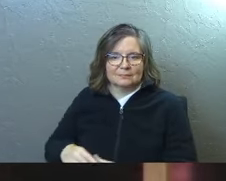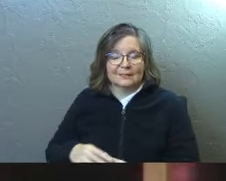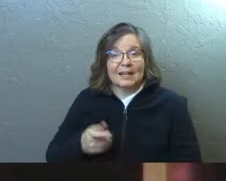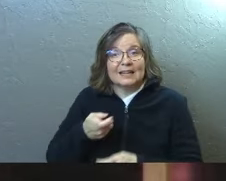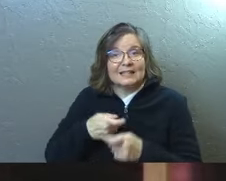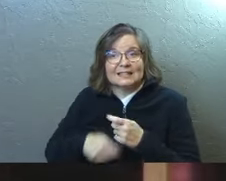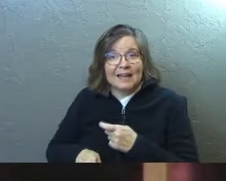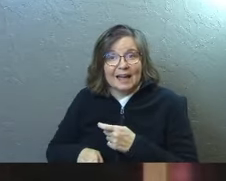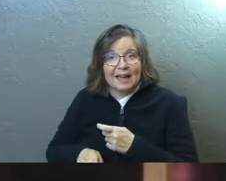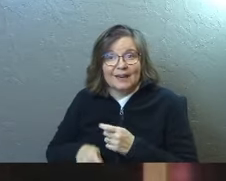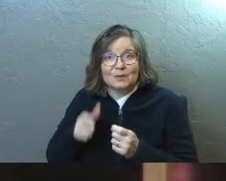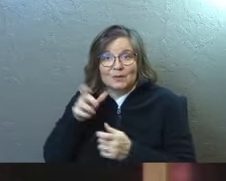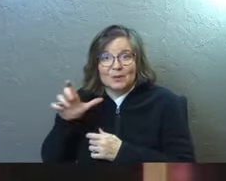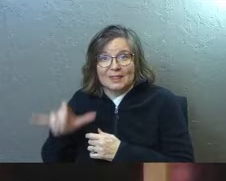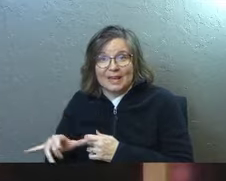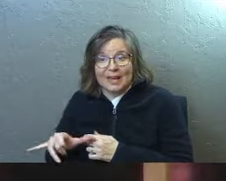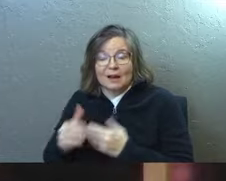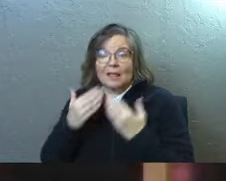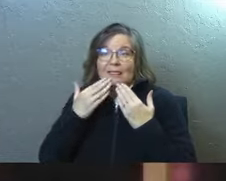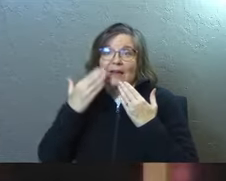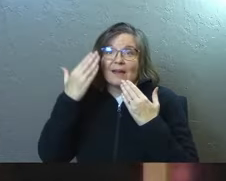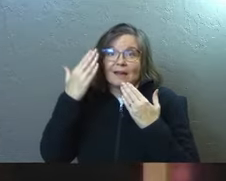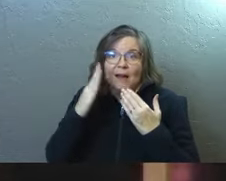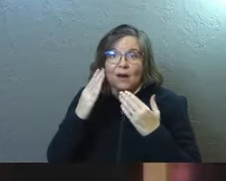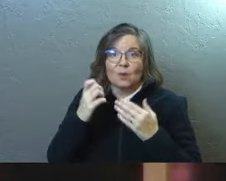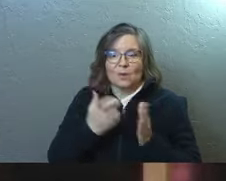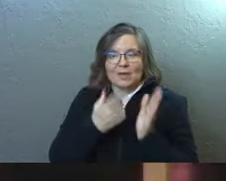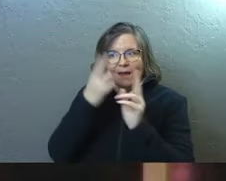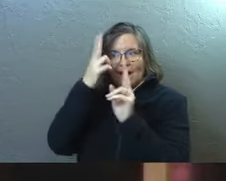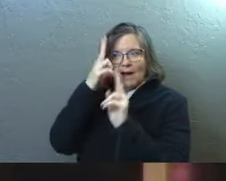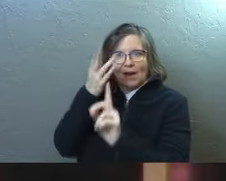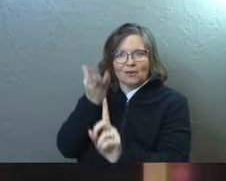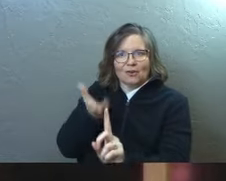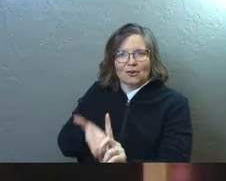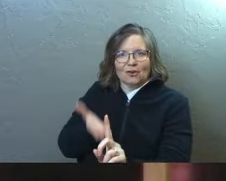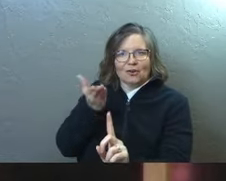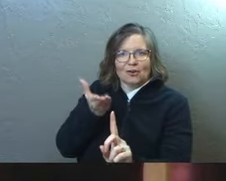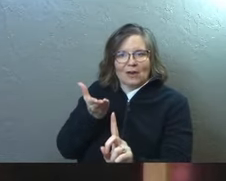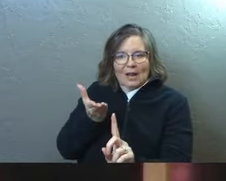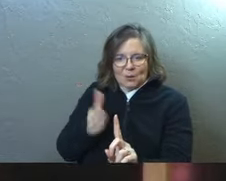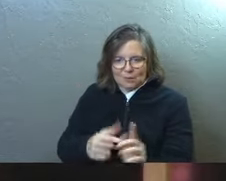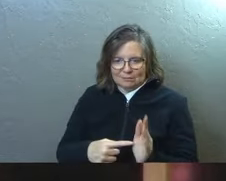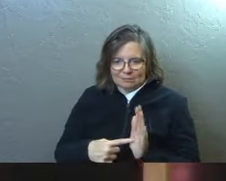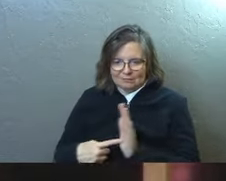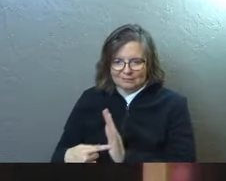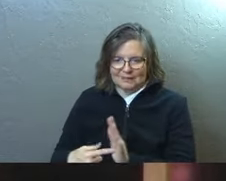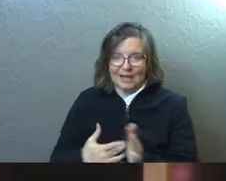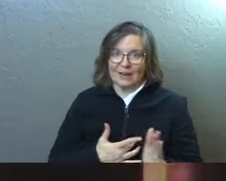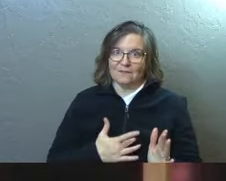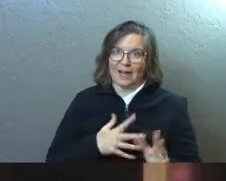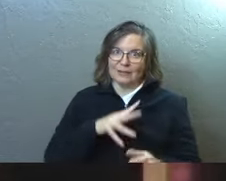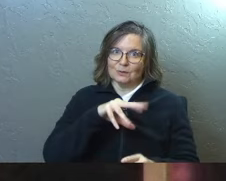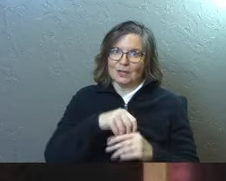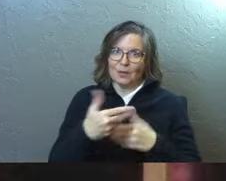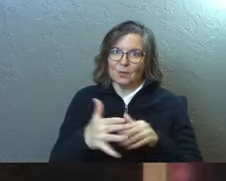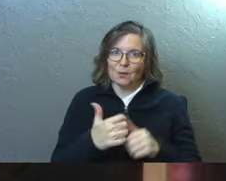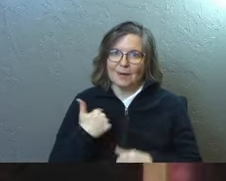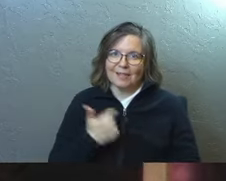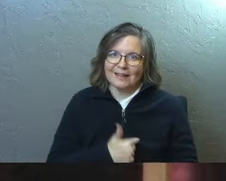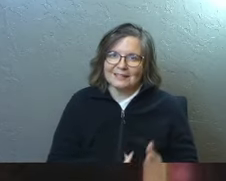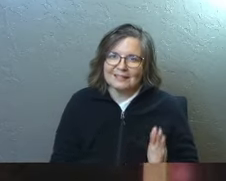And instead, what we ended up doing, thank God, is we honored her, and we brought her in, and it was like she was in the room with us.